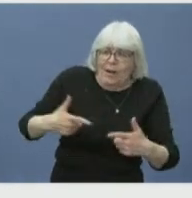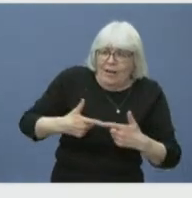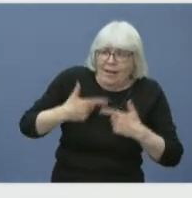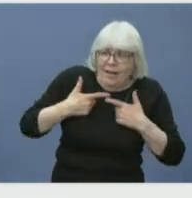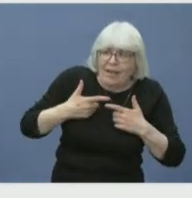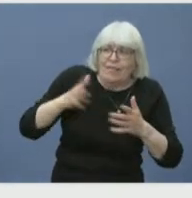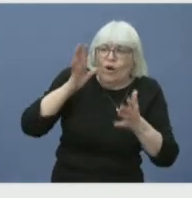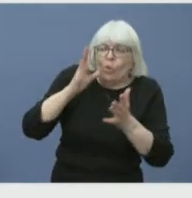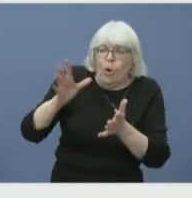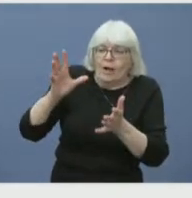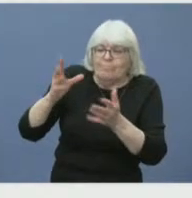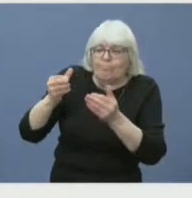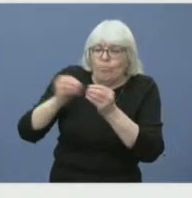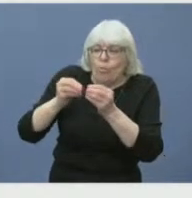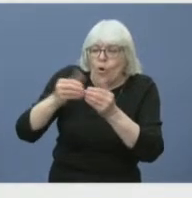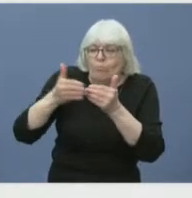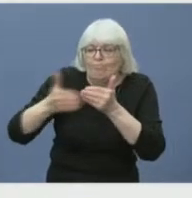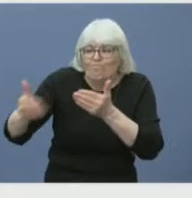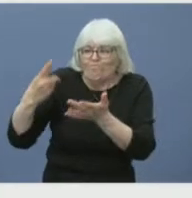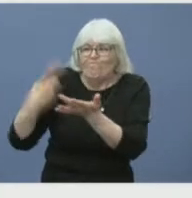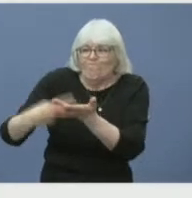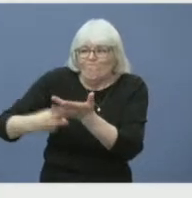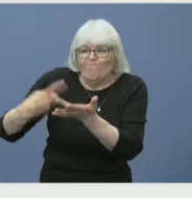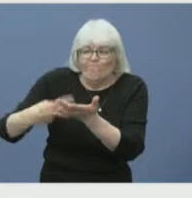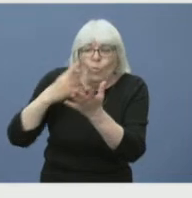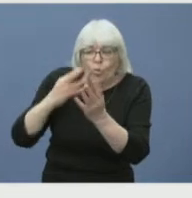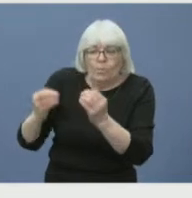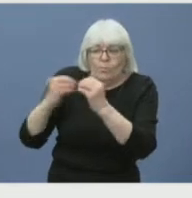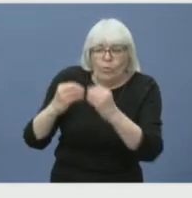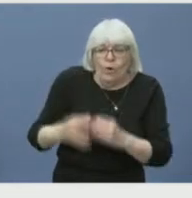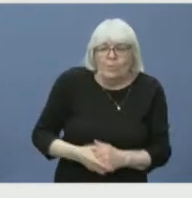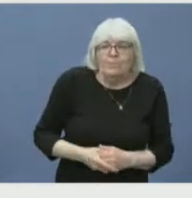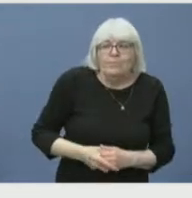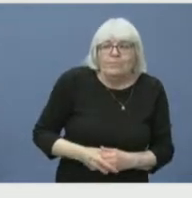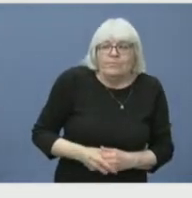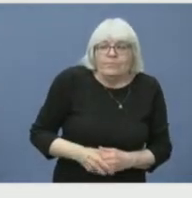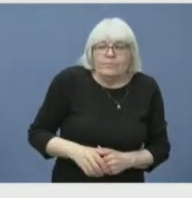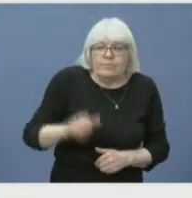go with to Joe Thompson with Acadia Broadcasting. Go ahead, Joe.